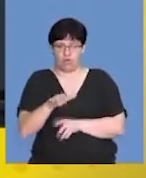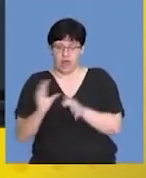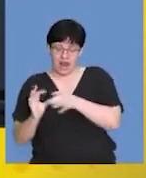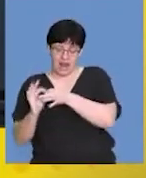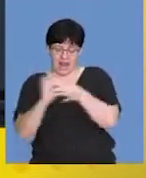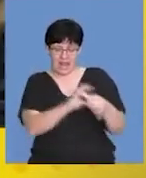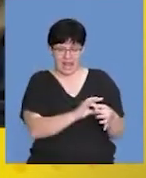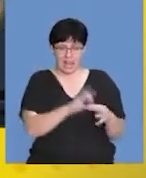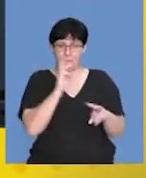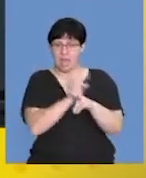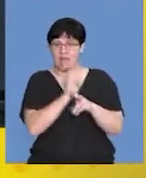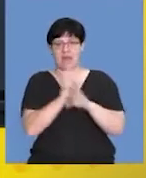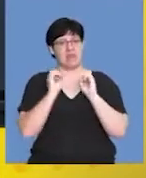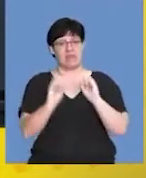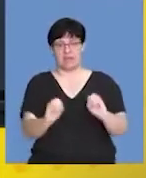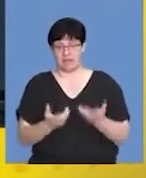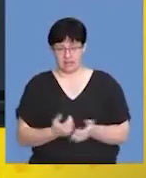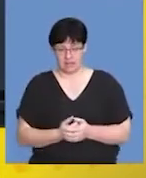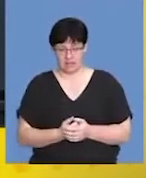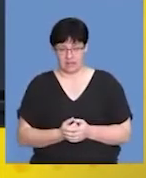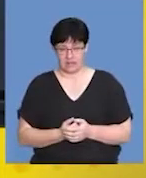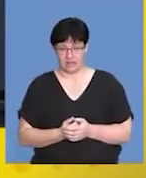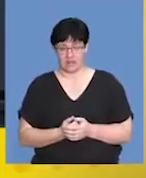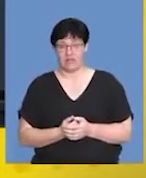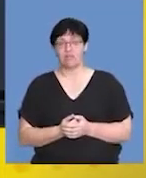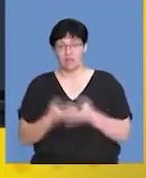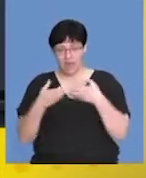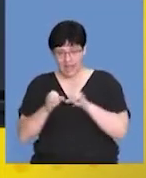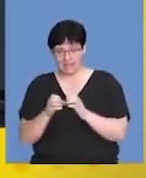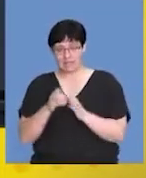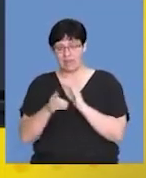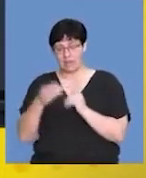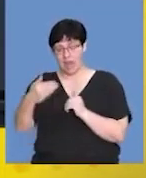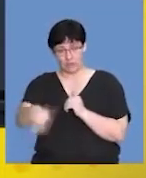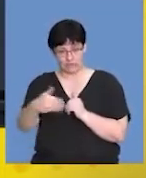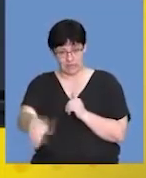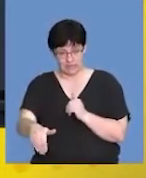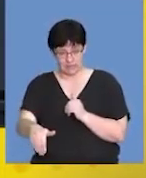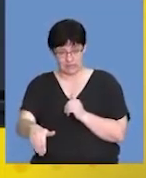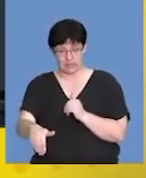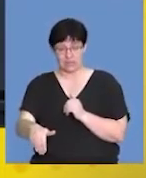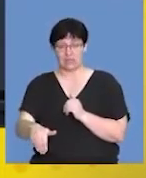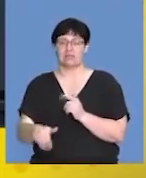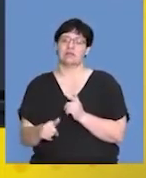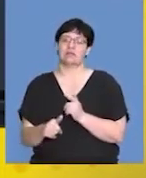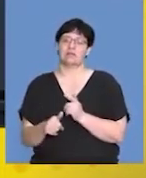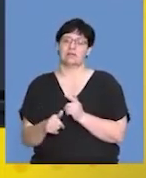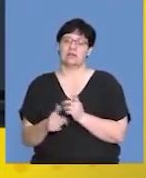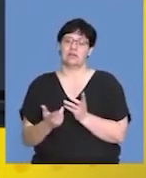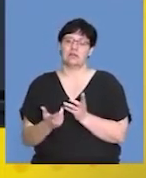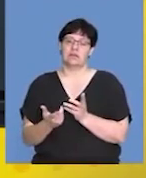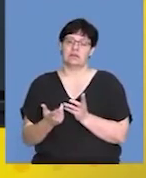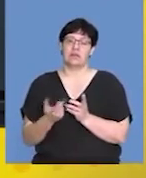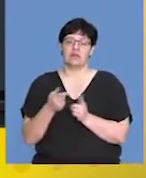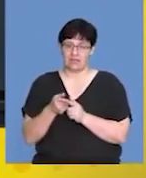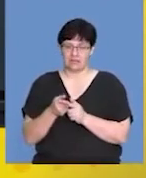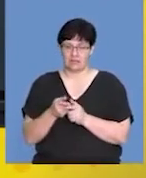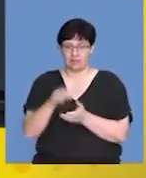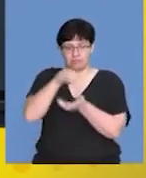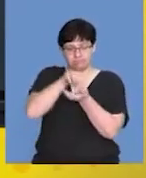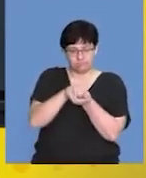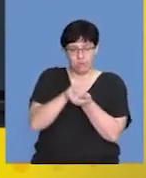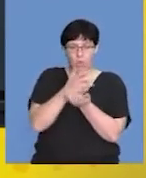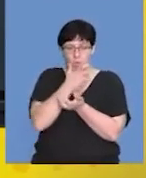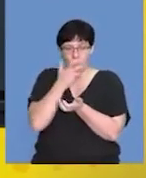direct attachment to the mother. So the egg develops, the mother either incubates the egg, and that egg will